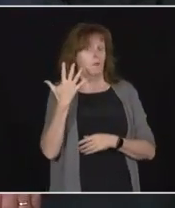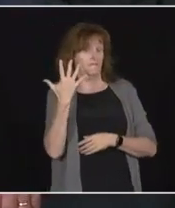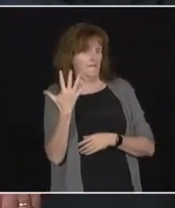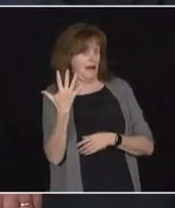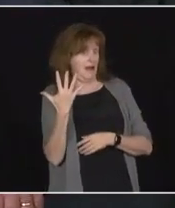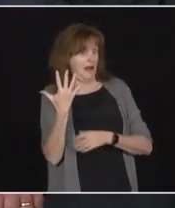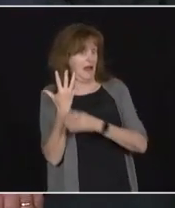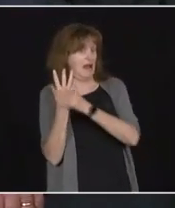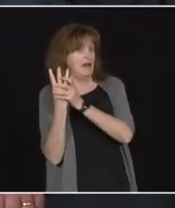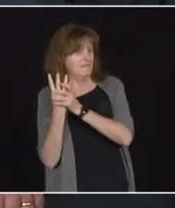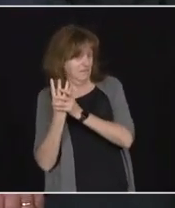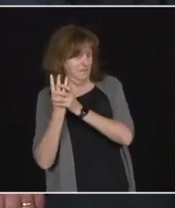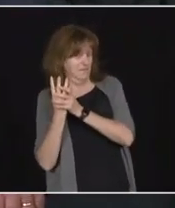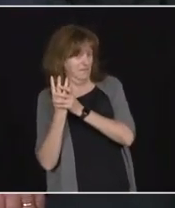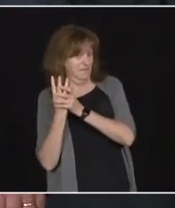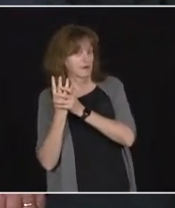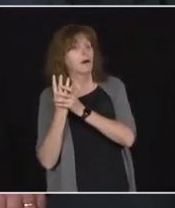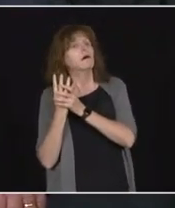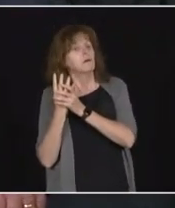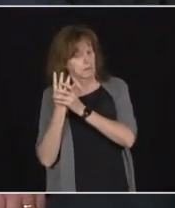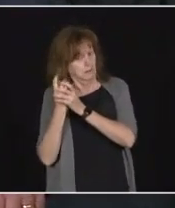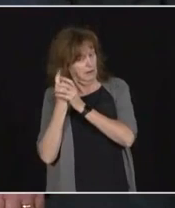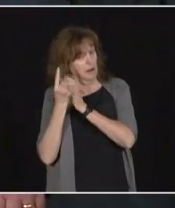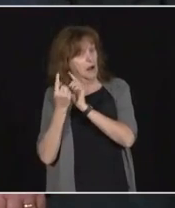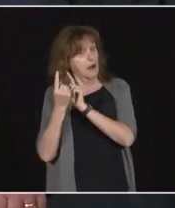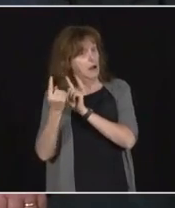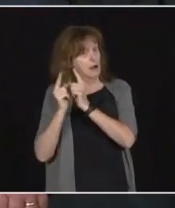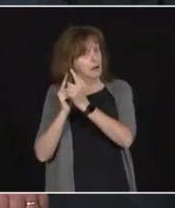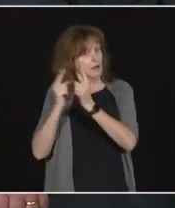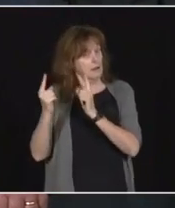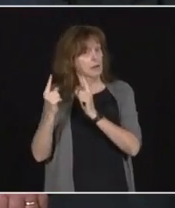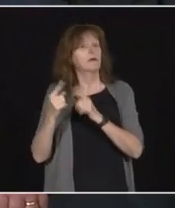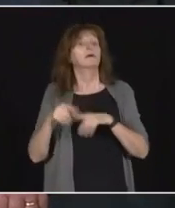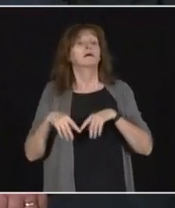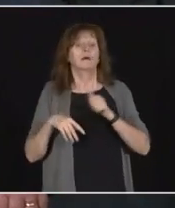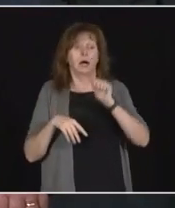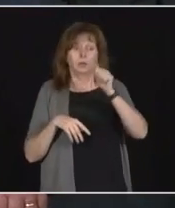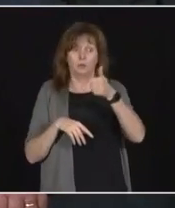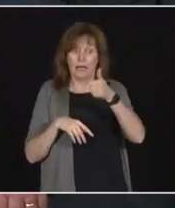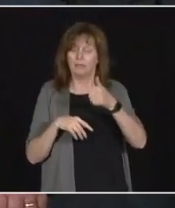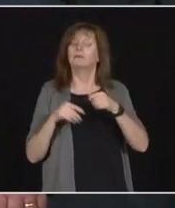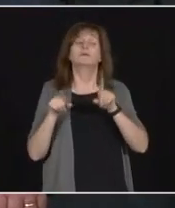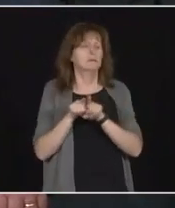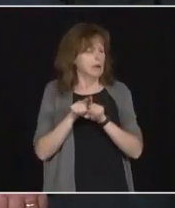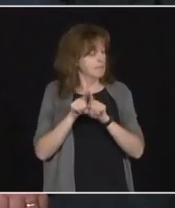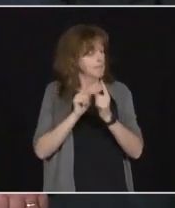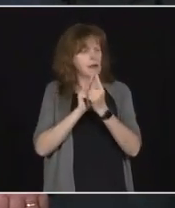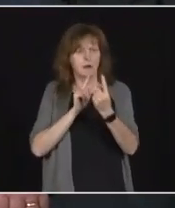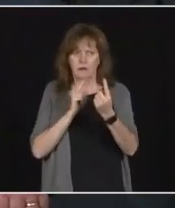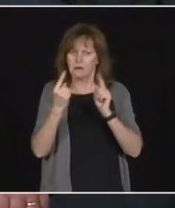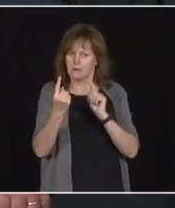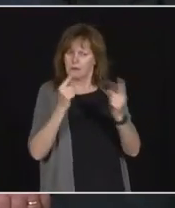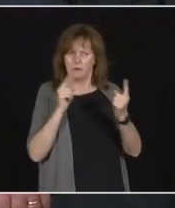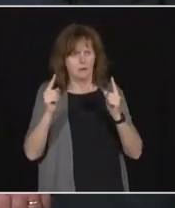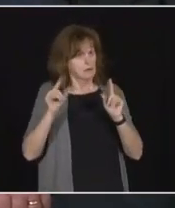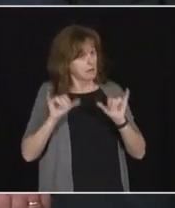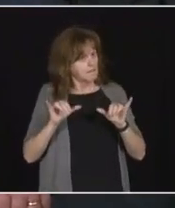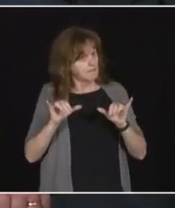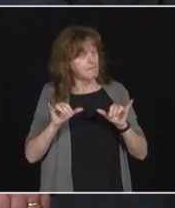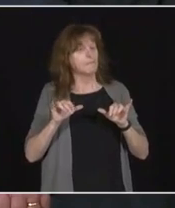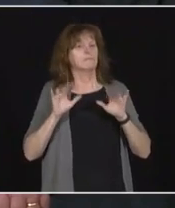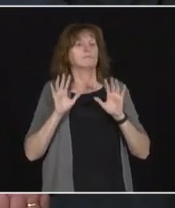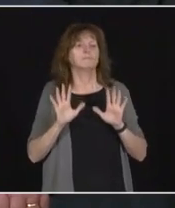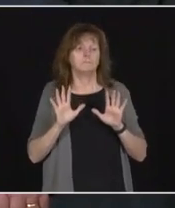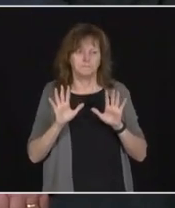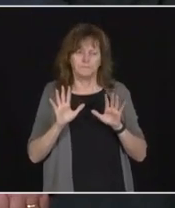physical distancing. However, we are also looking at opportunities for family members, for other groups